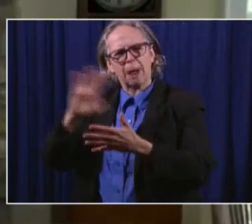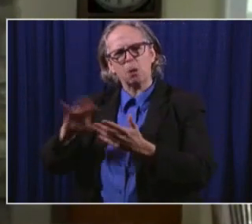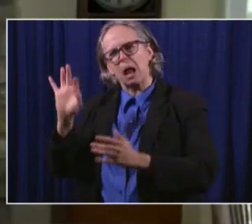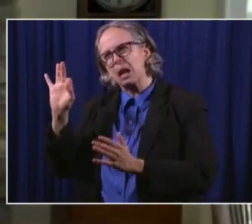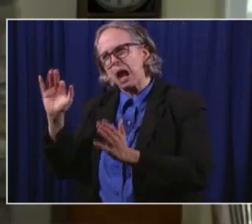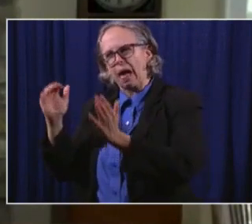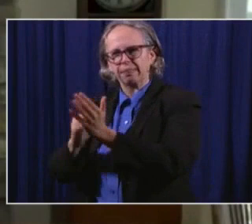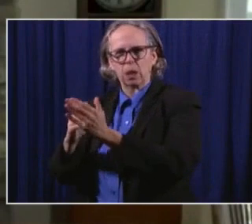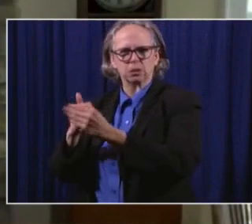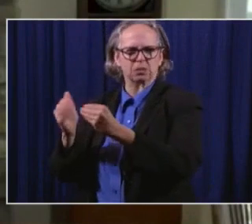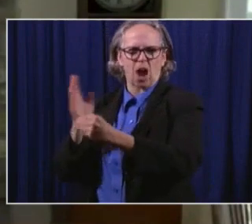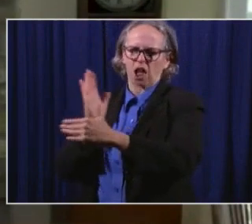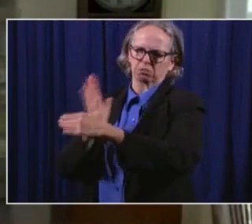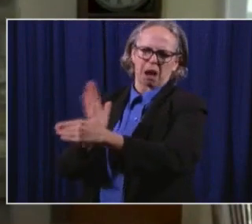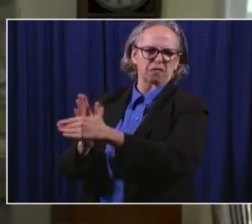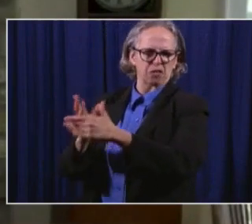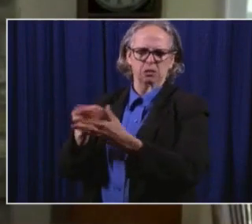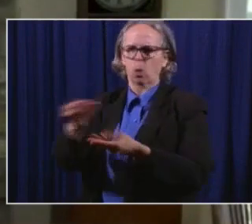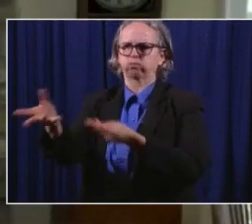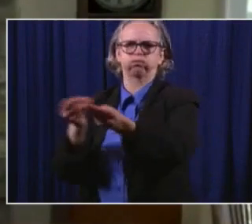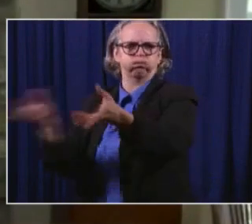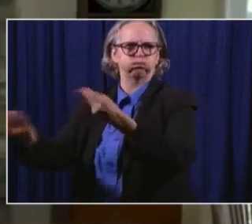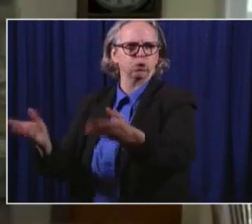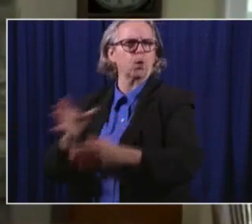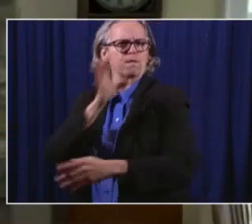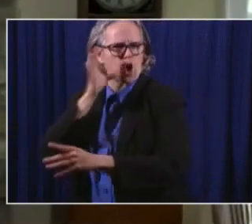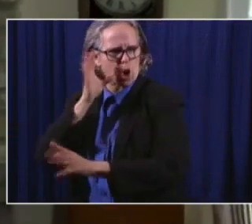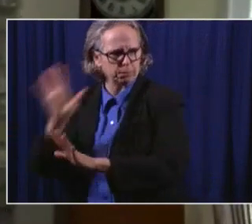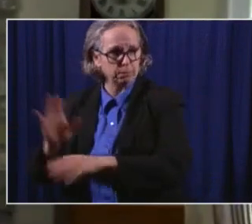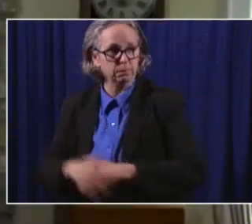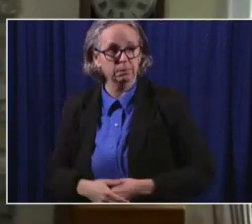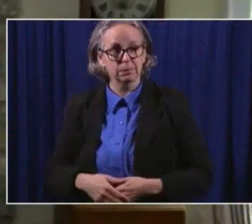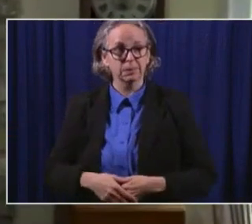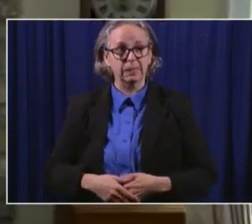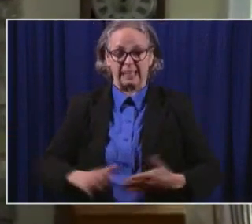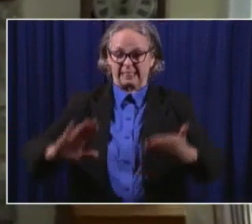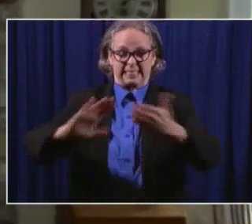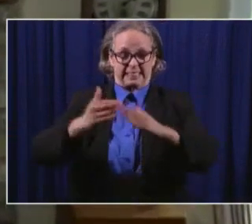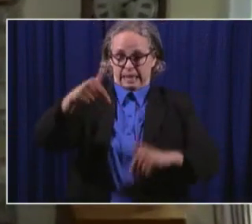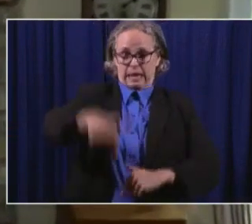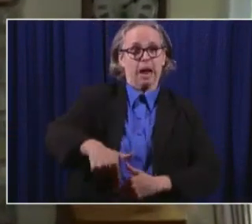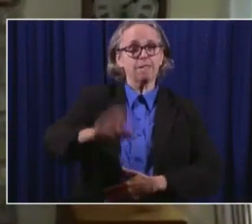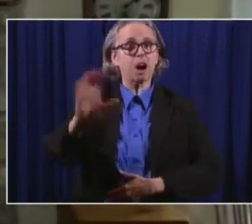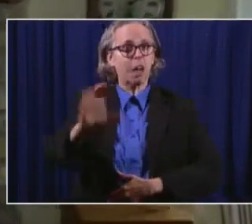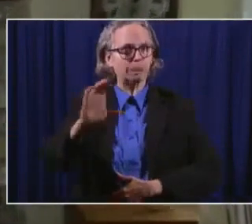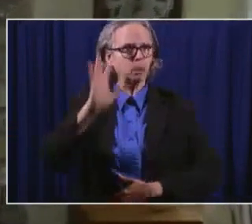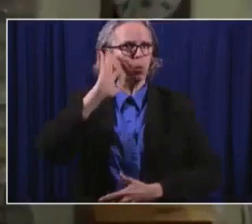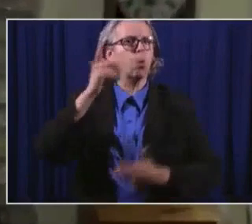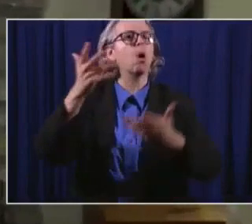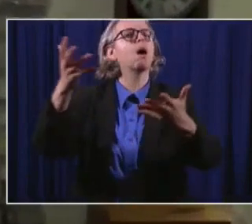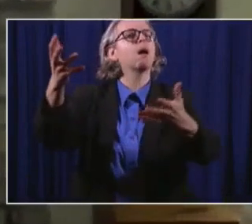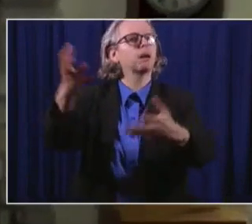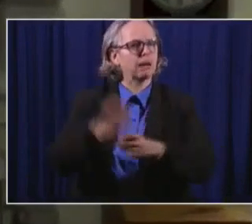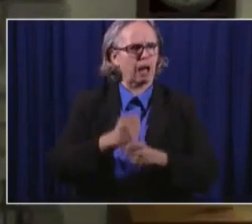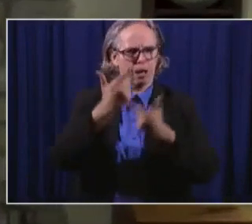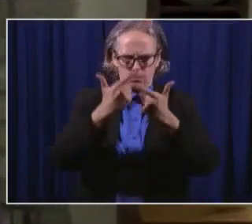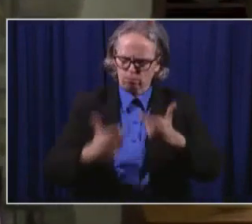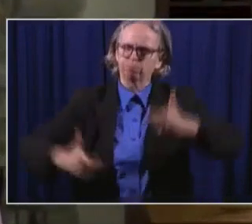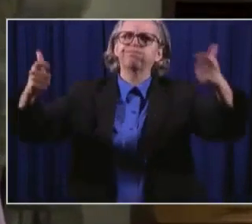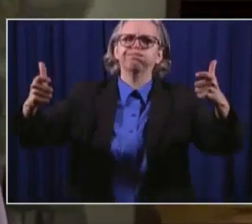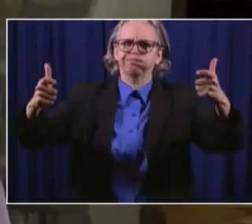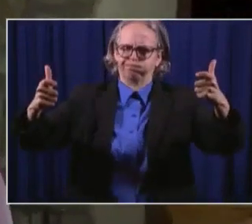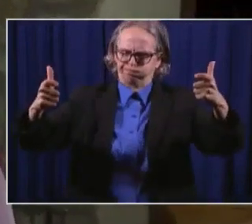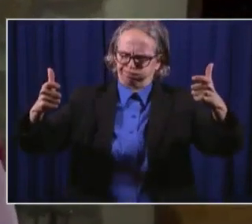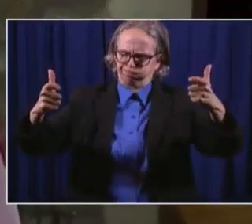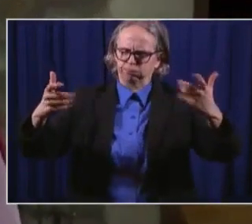City of Columbus is a public employer, and this certainly includes some public employers, stands to collect the single largest check at nearly